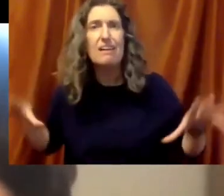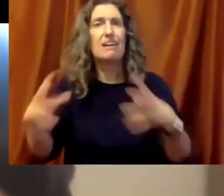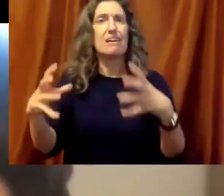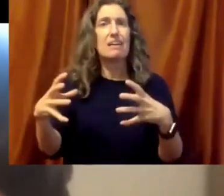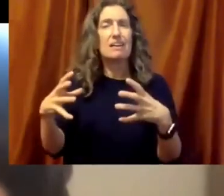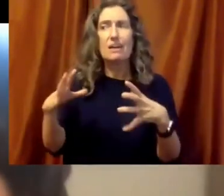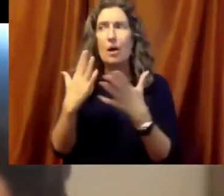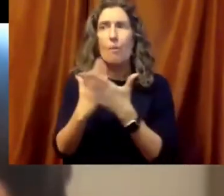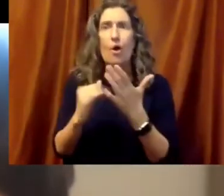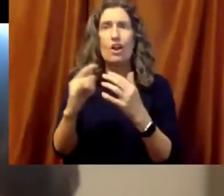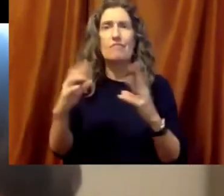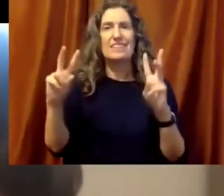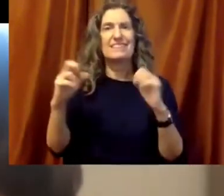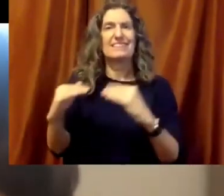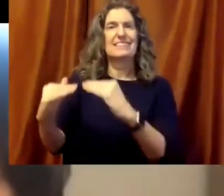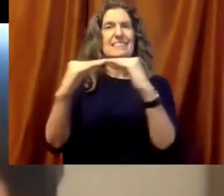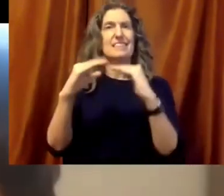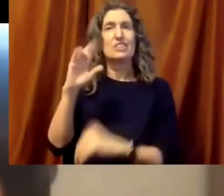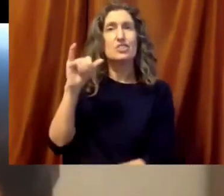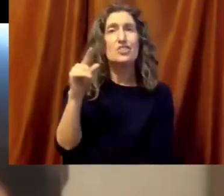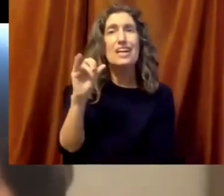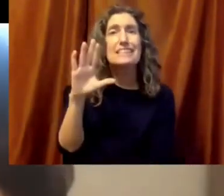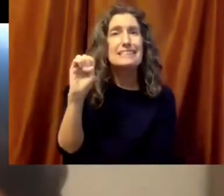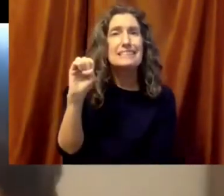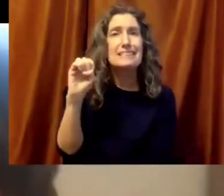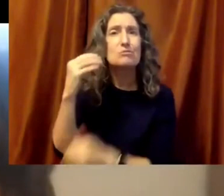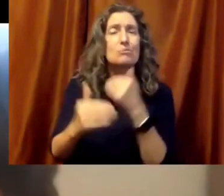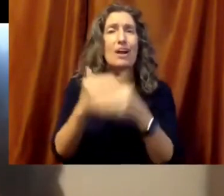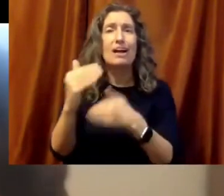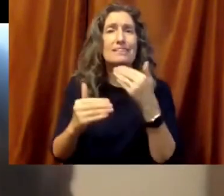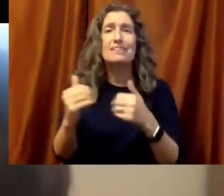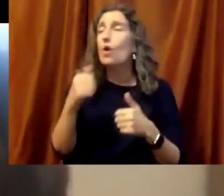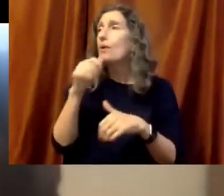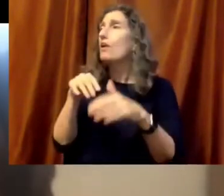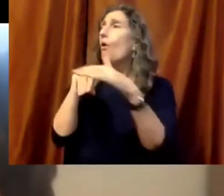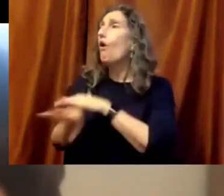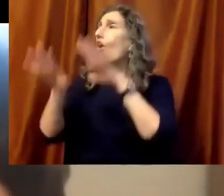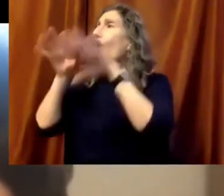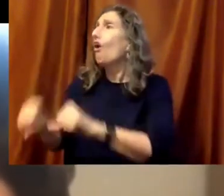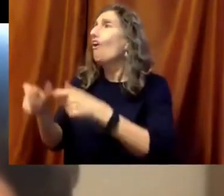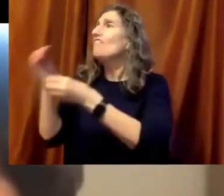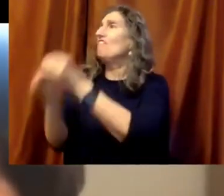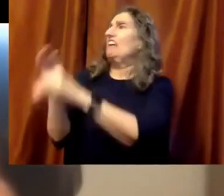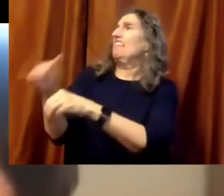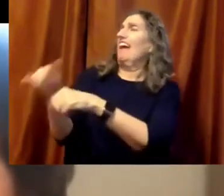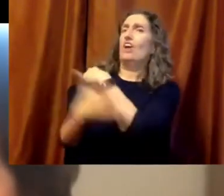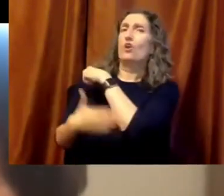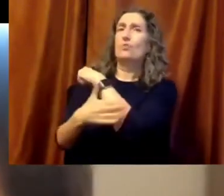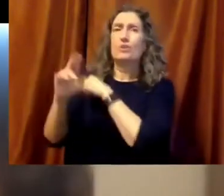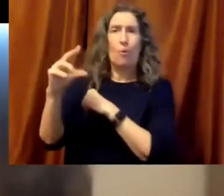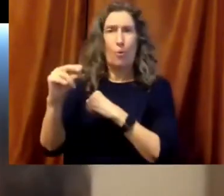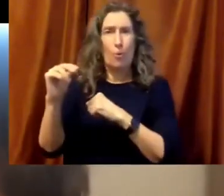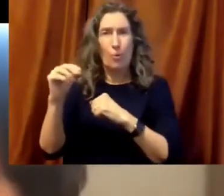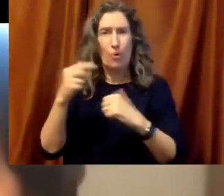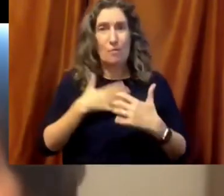UNESCO's work as an act of justice. And it's not just about fixing developing countries. UNESCO impacts